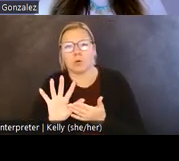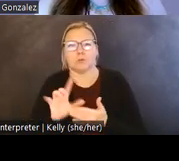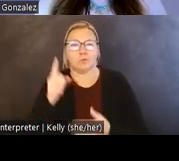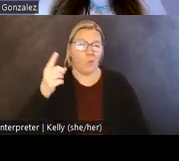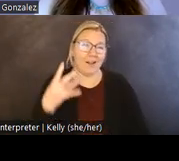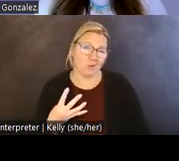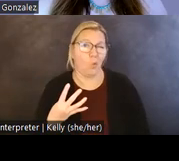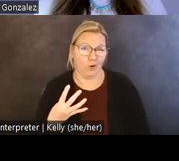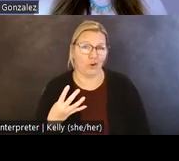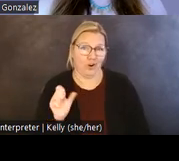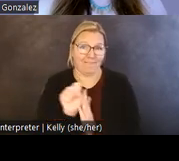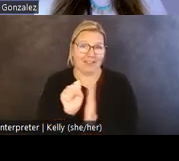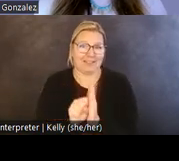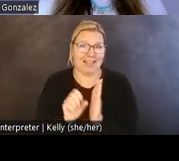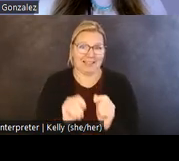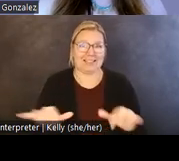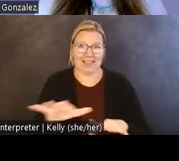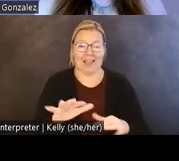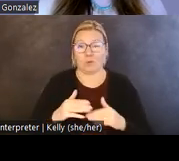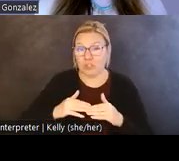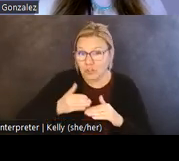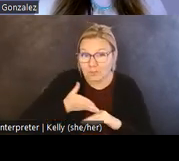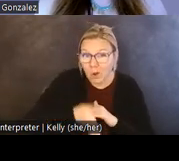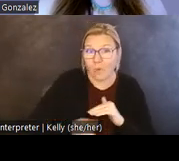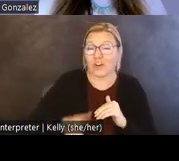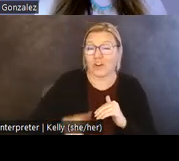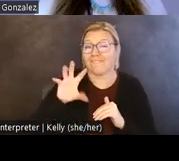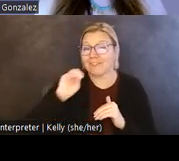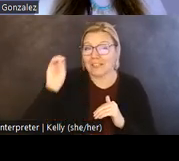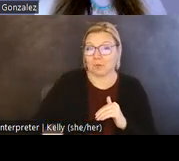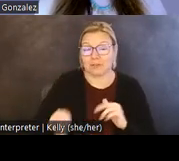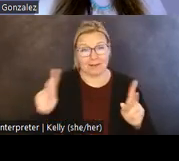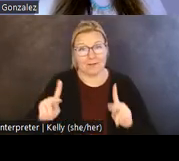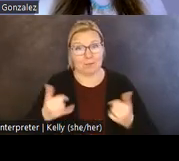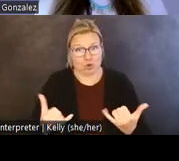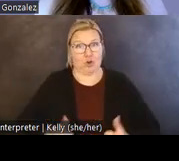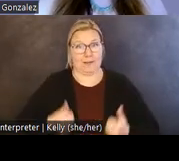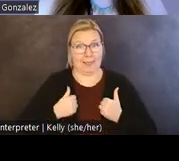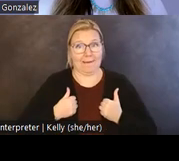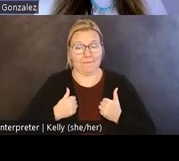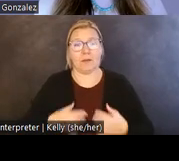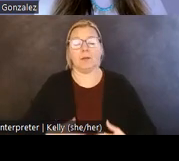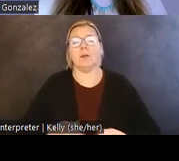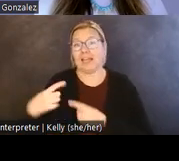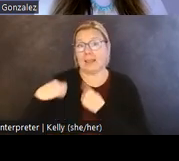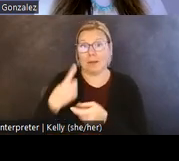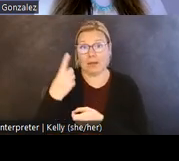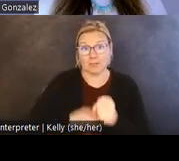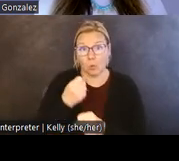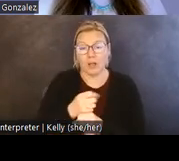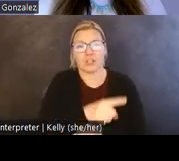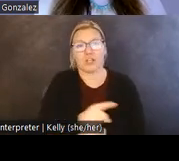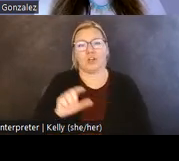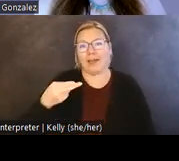of the state's lands in which over 50% of the state's population currently reside. In the past year alone. the